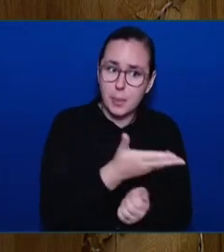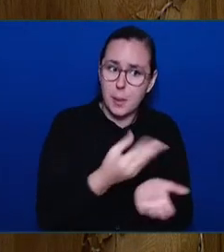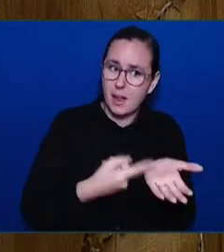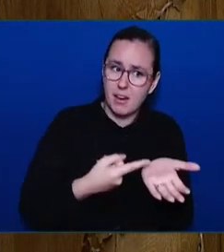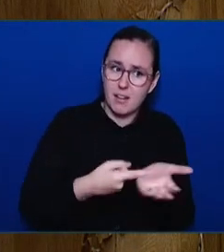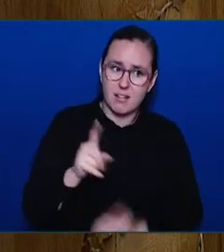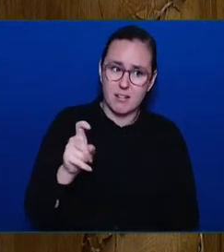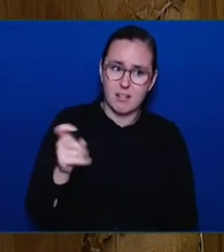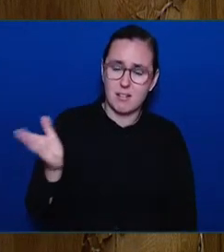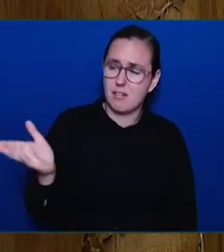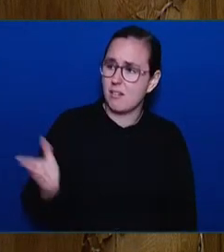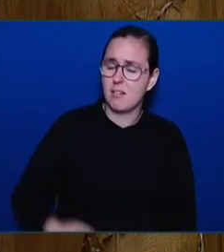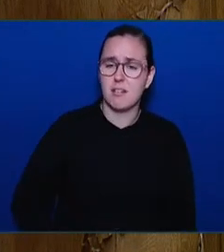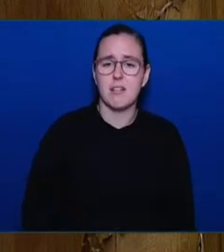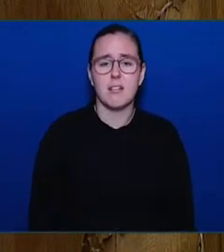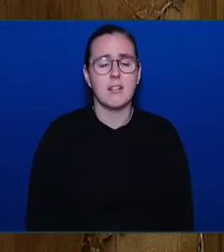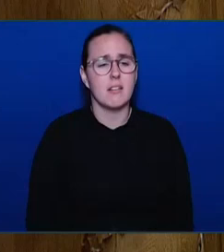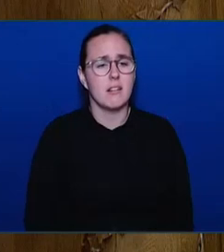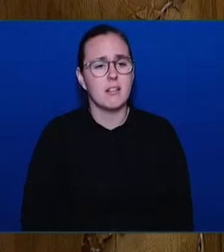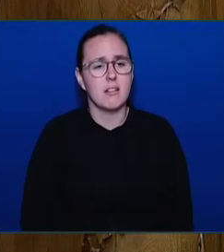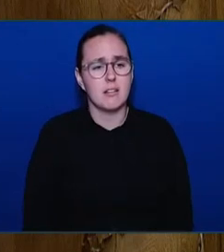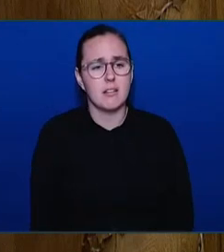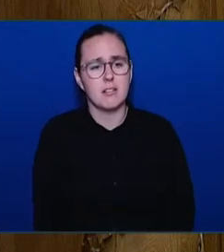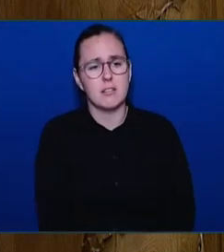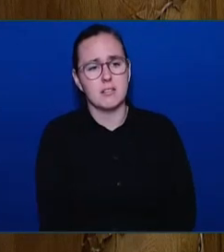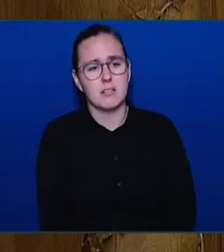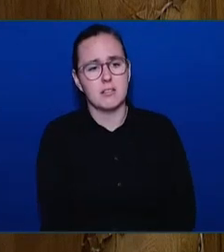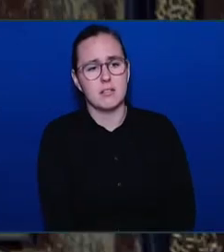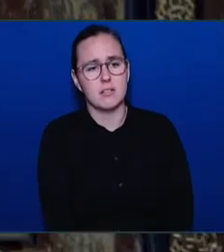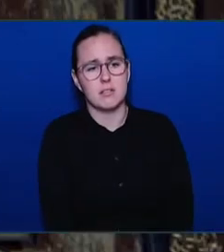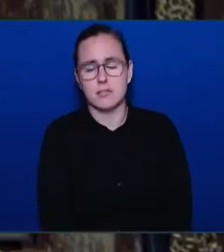Mr. Minister of Indigenous Relations and Reconciliation.